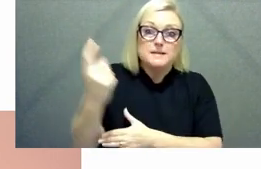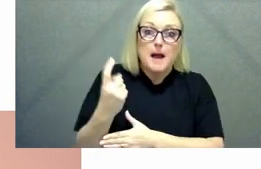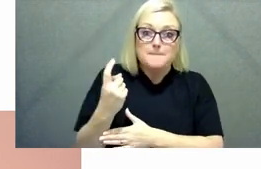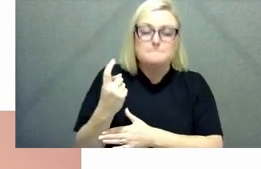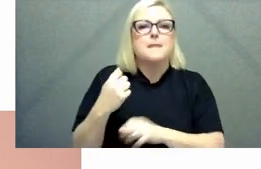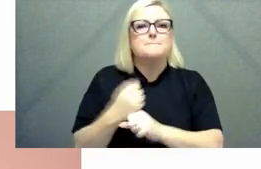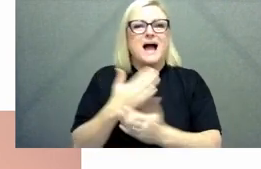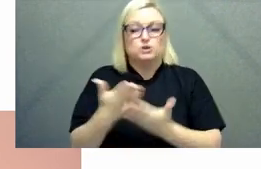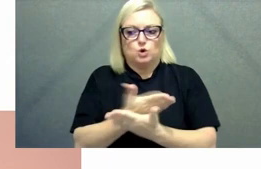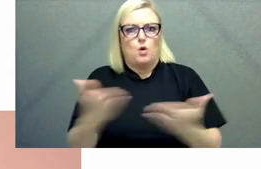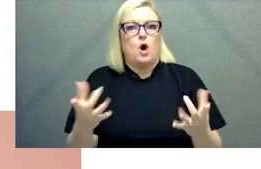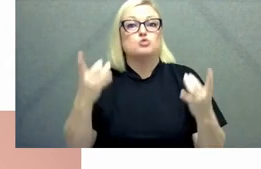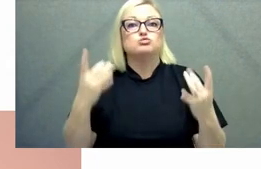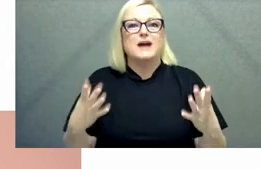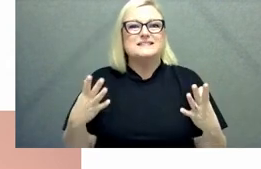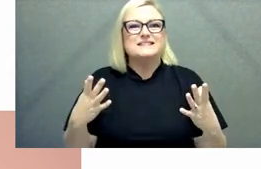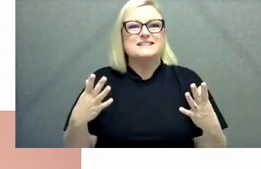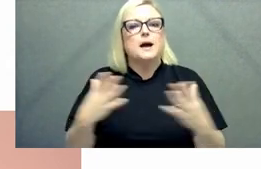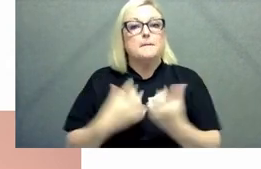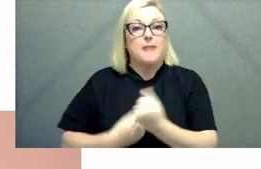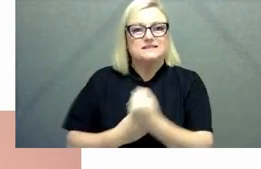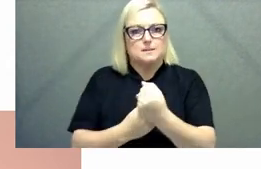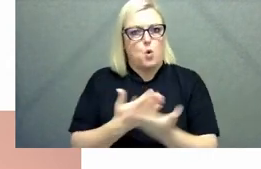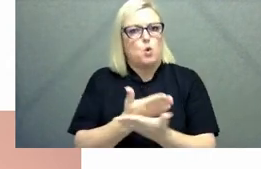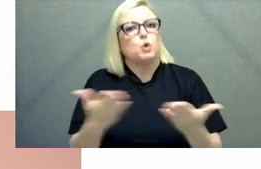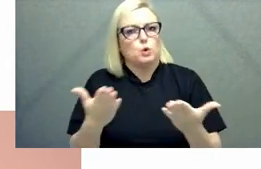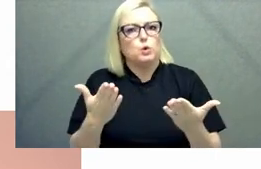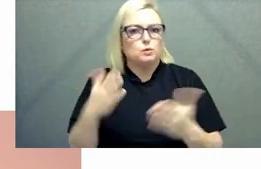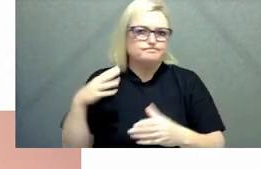the core to make sure that everyone is supported to do the work that they need to do